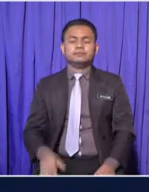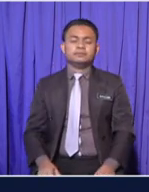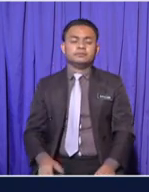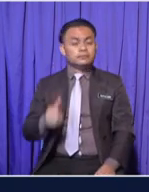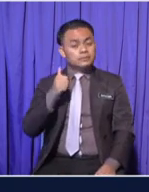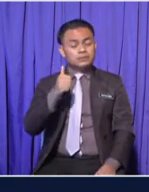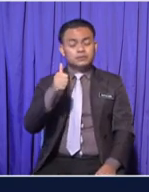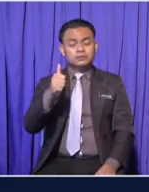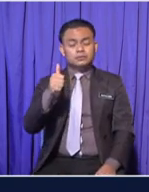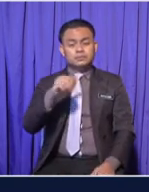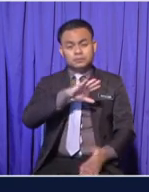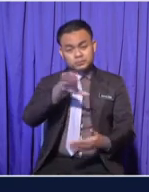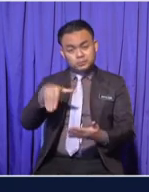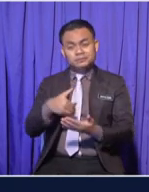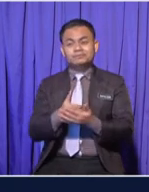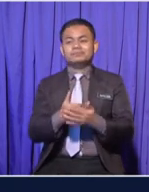job Everyone